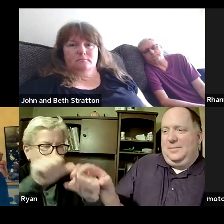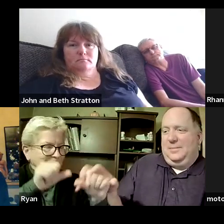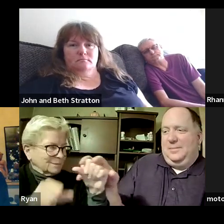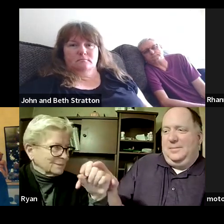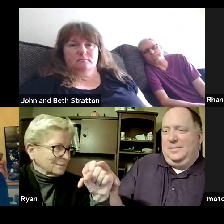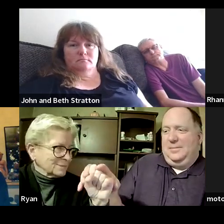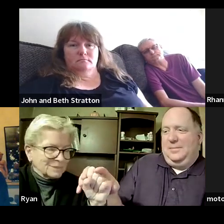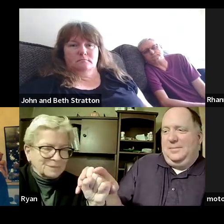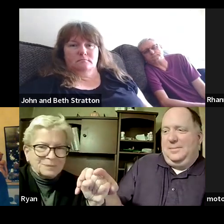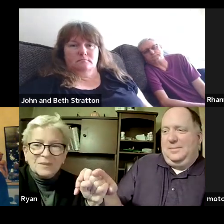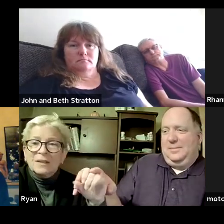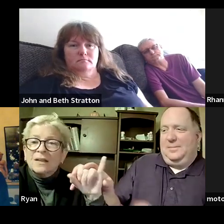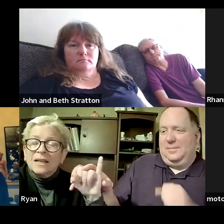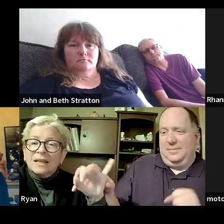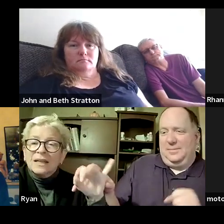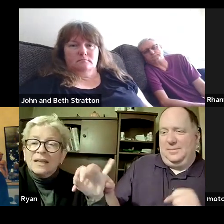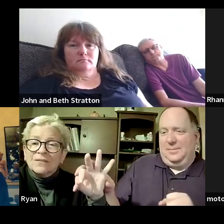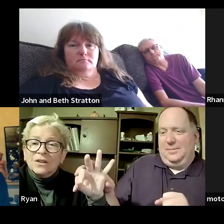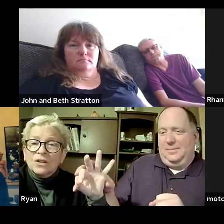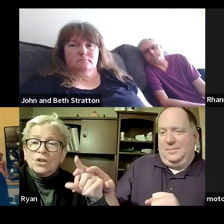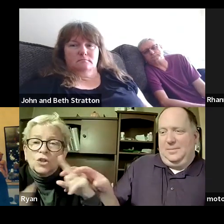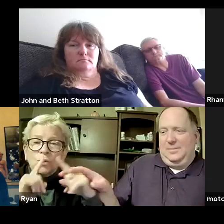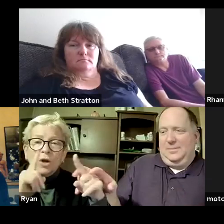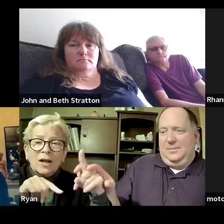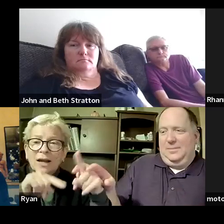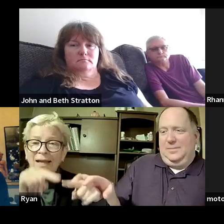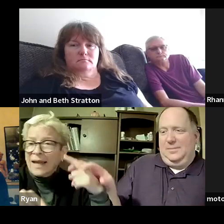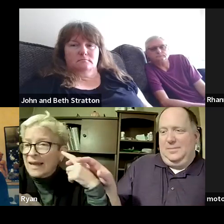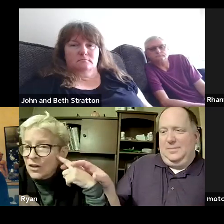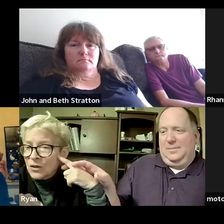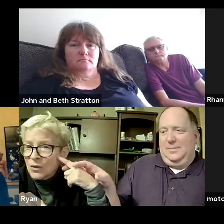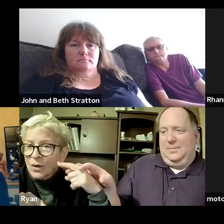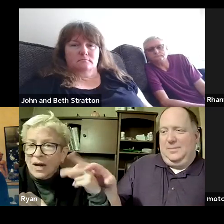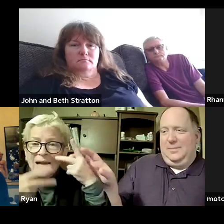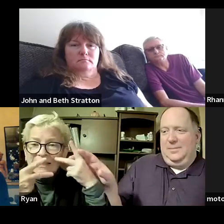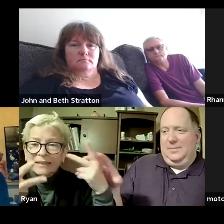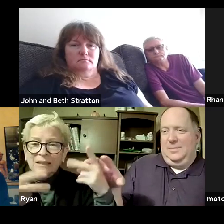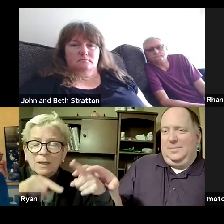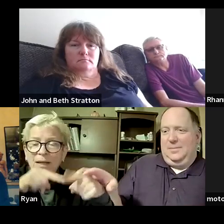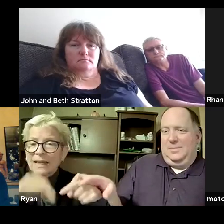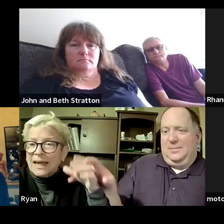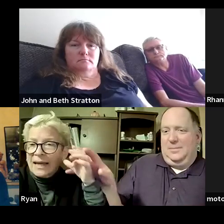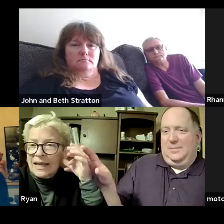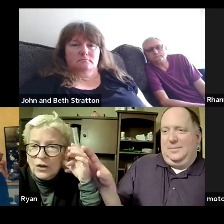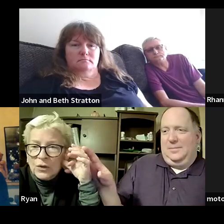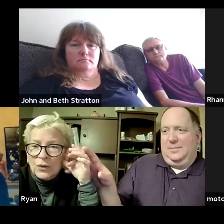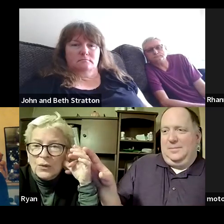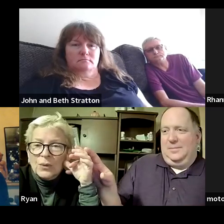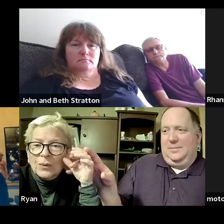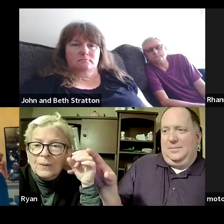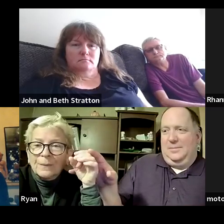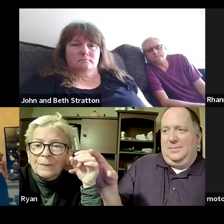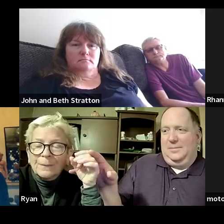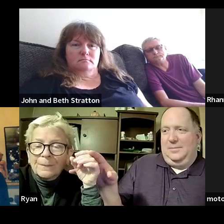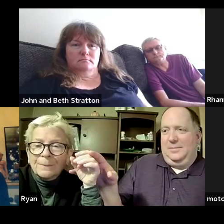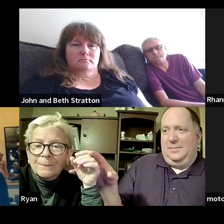if you're talking i can't i can't hear you i can see you but i cannot hear you i can't hear you yeah